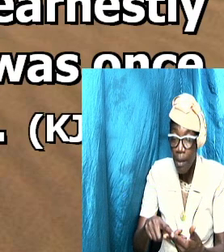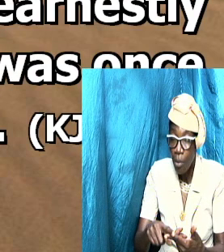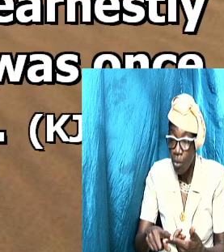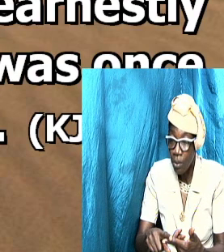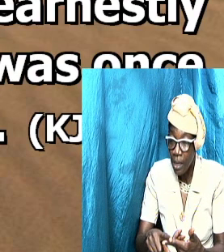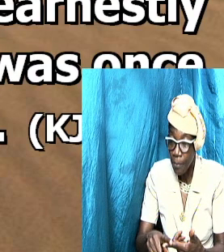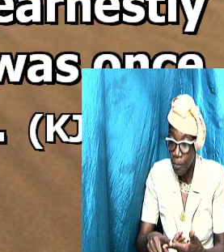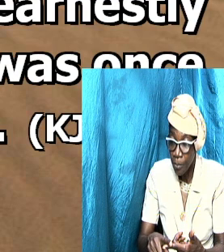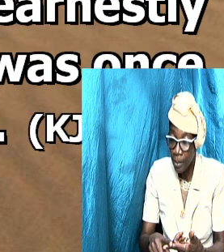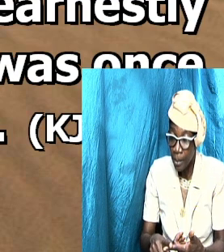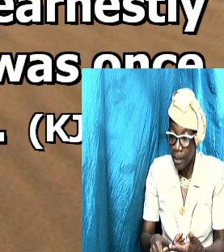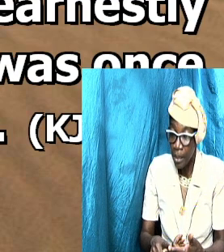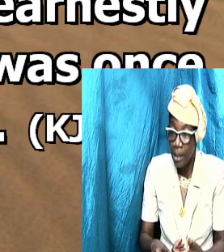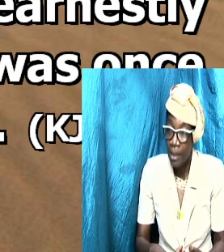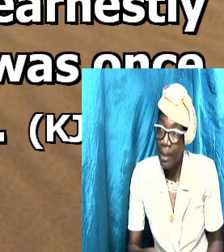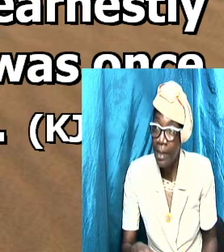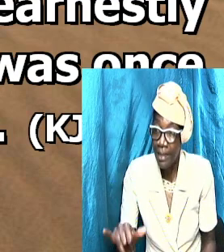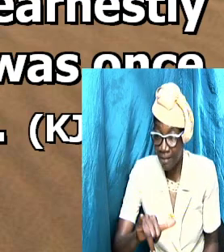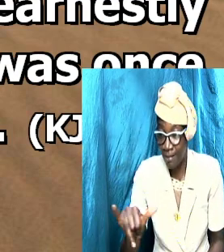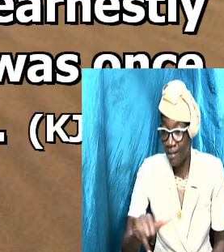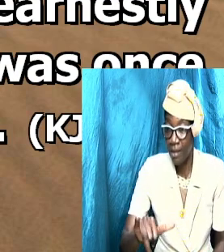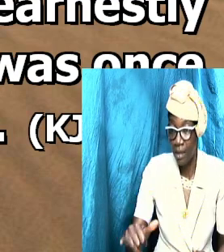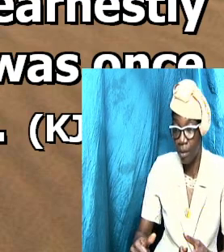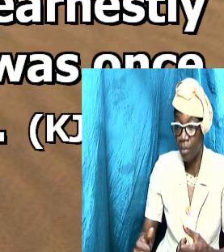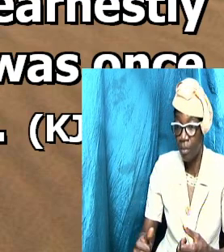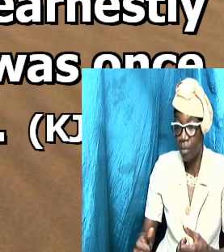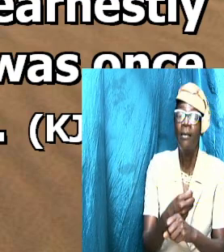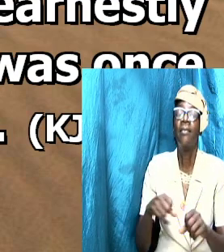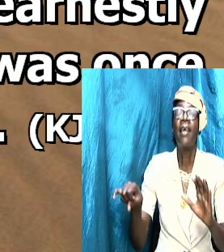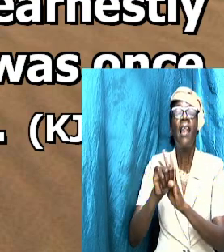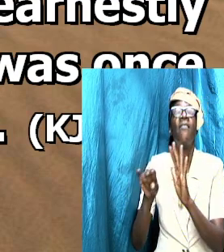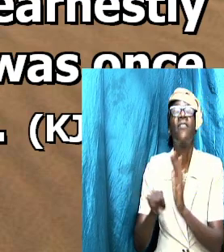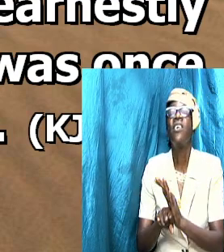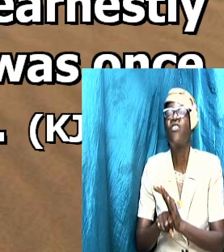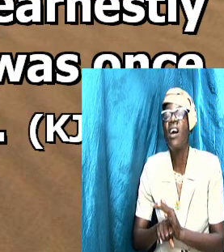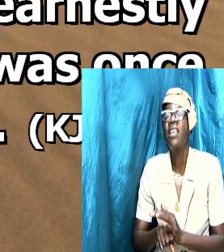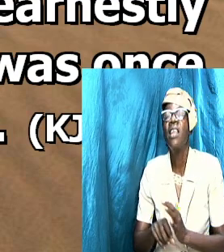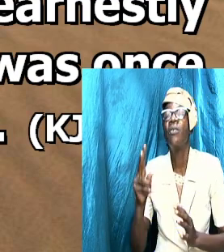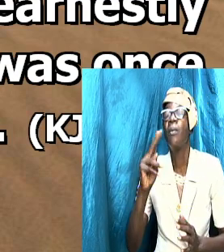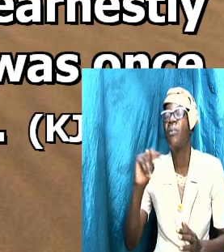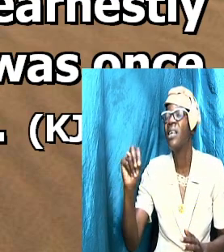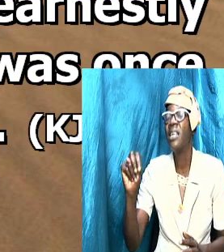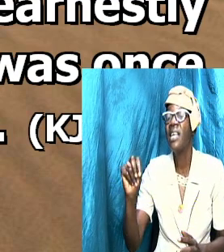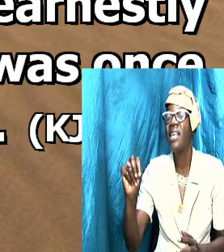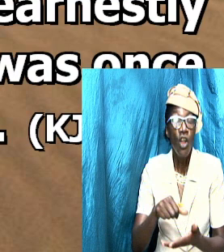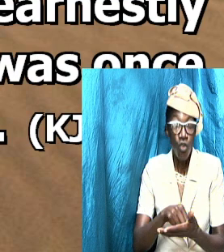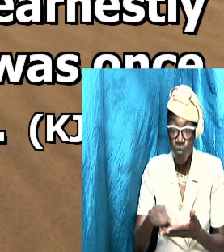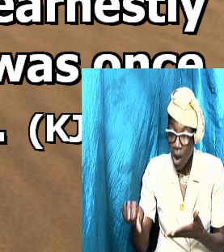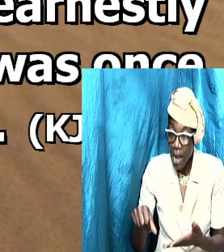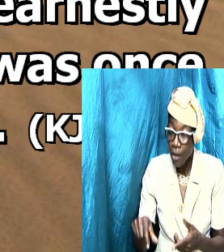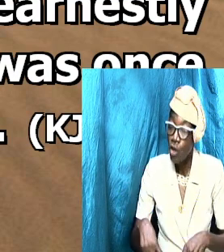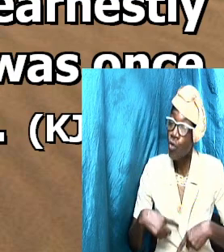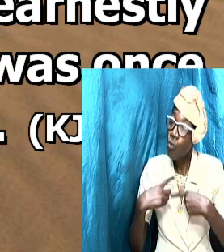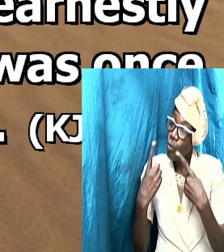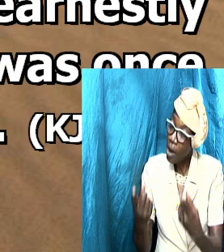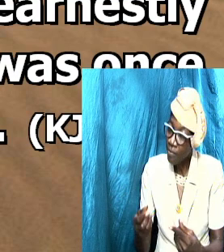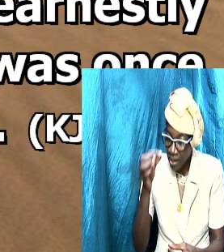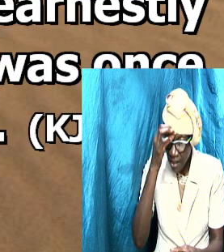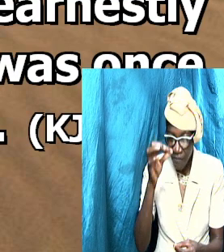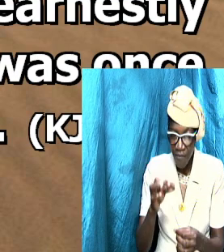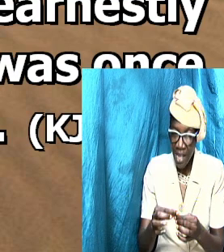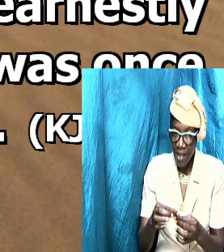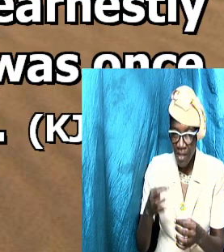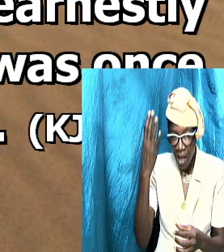based on a particular need writing to exhort them to earnestly contend for the faith why